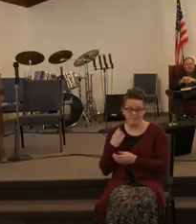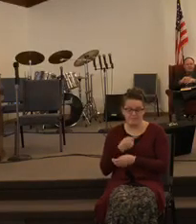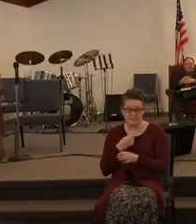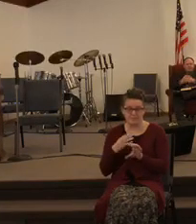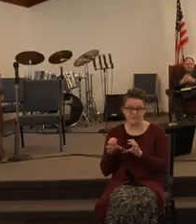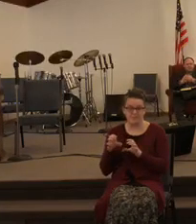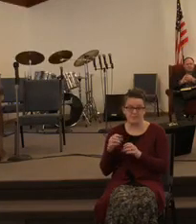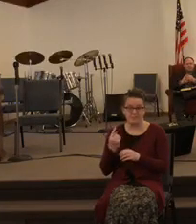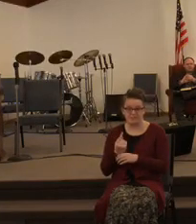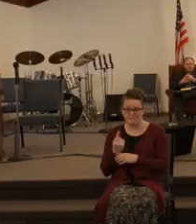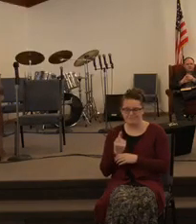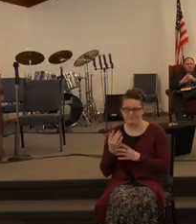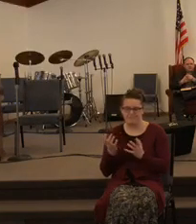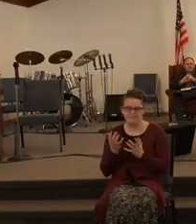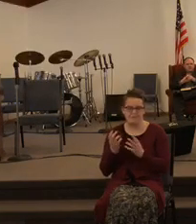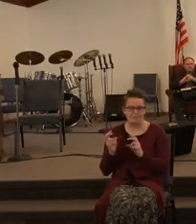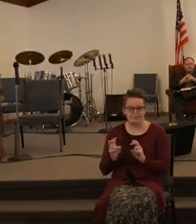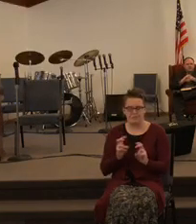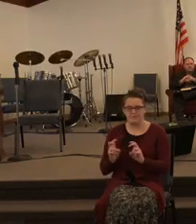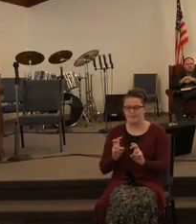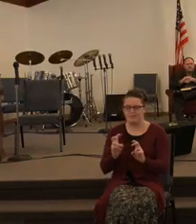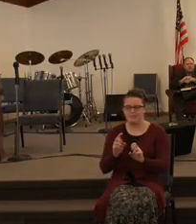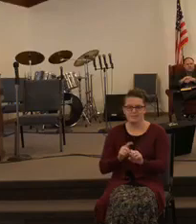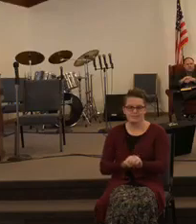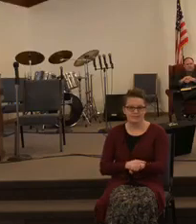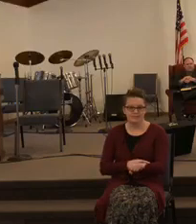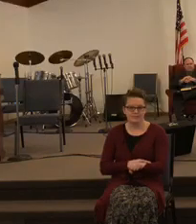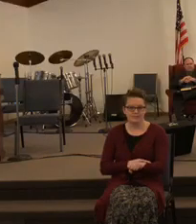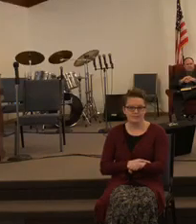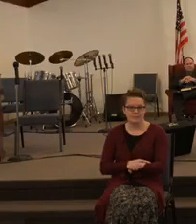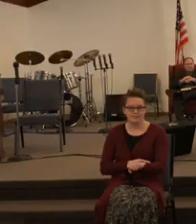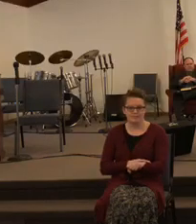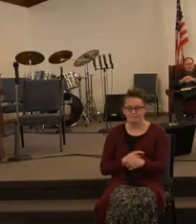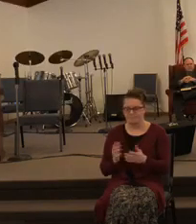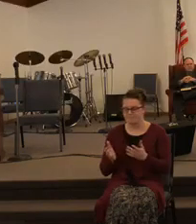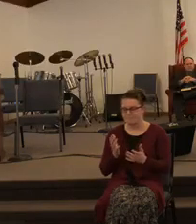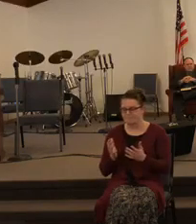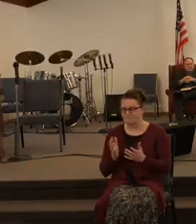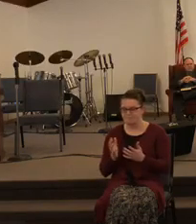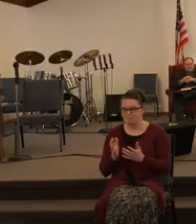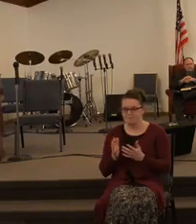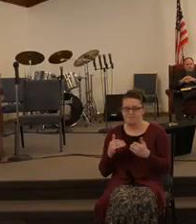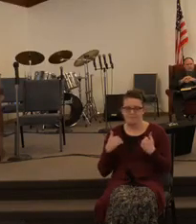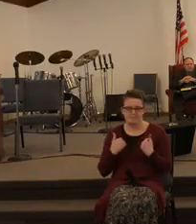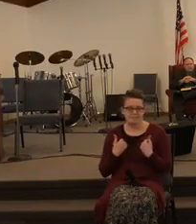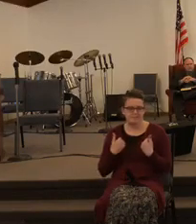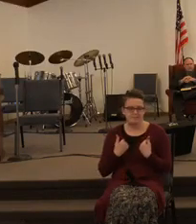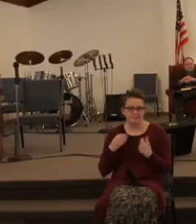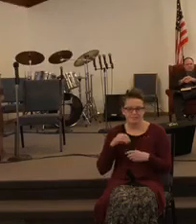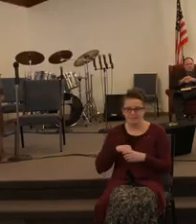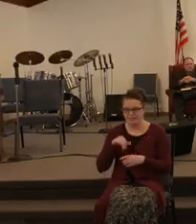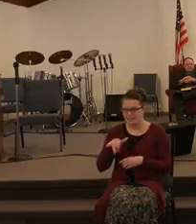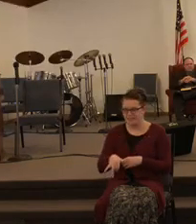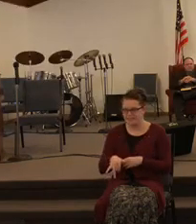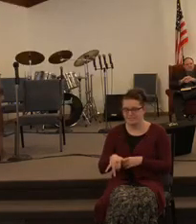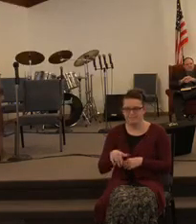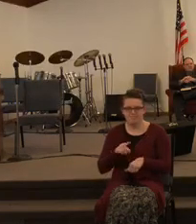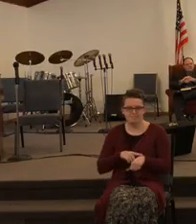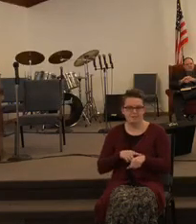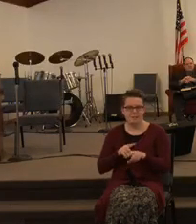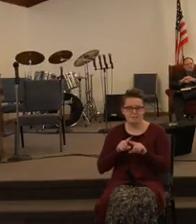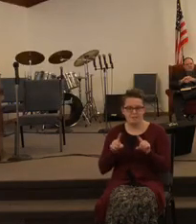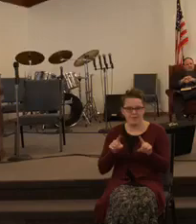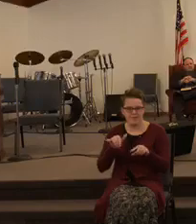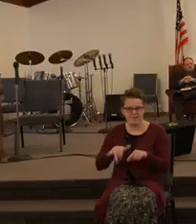The journey may have been long and it may have been wearisome in this wilderness but you know what?